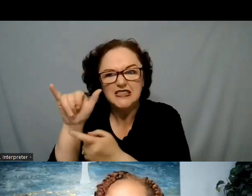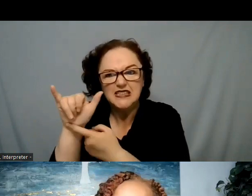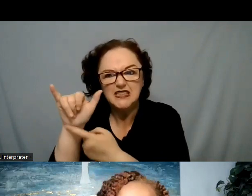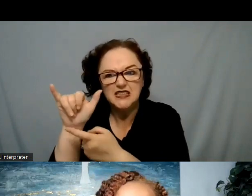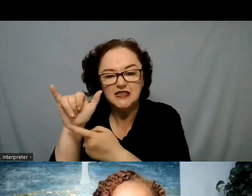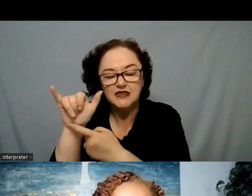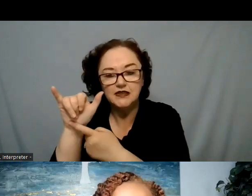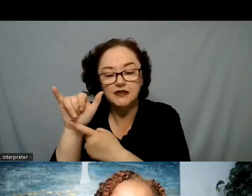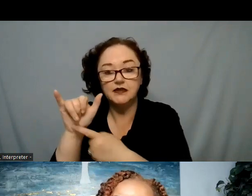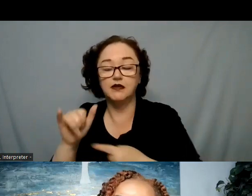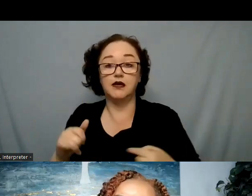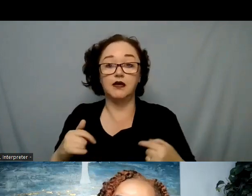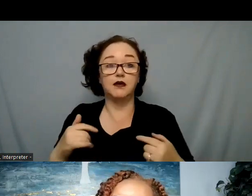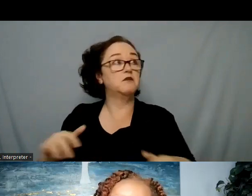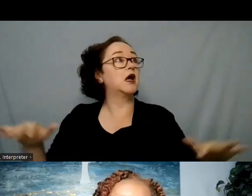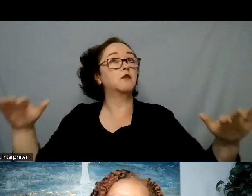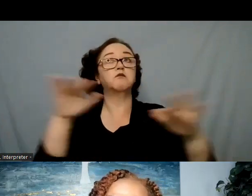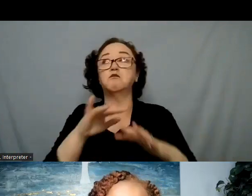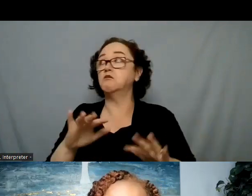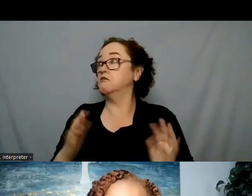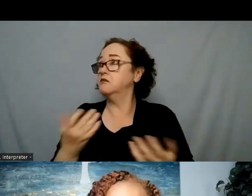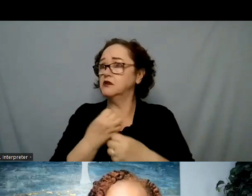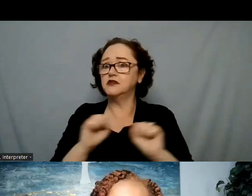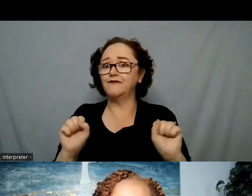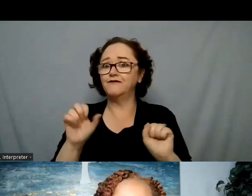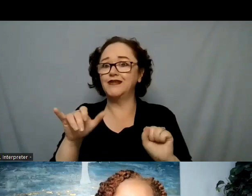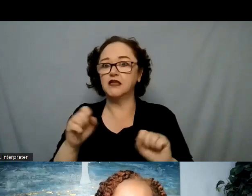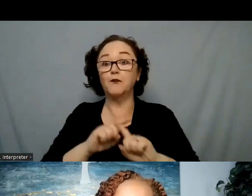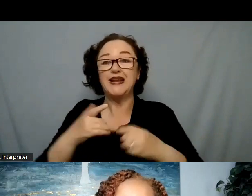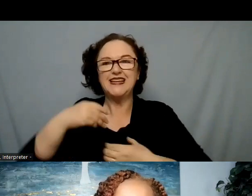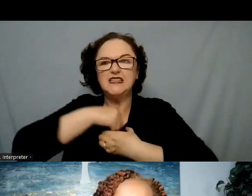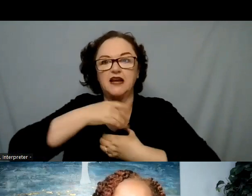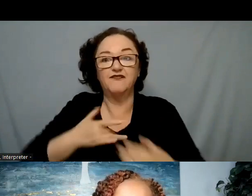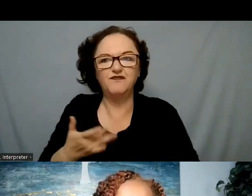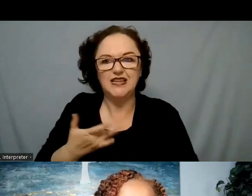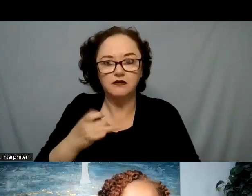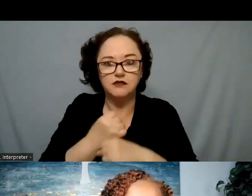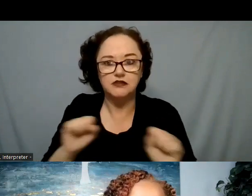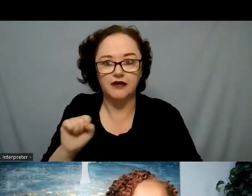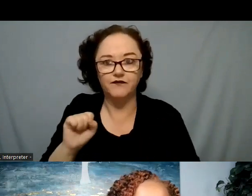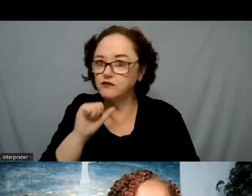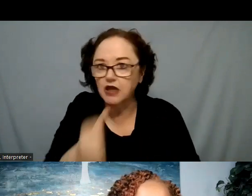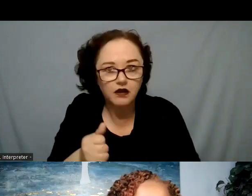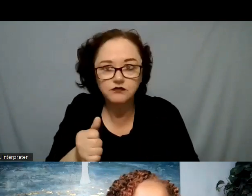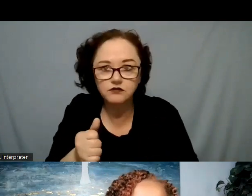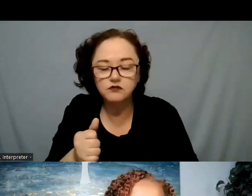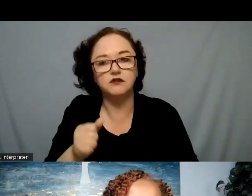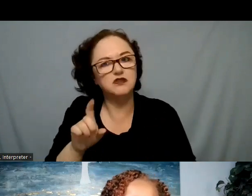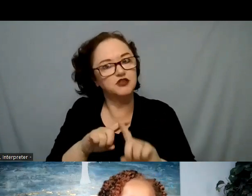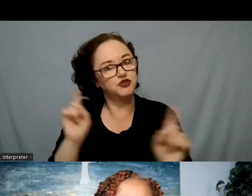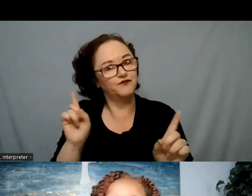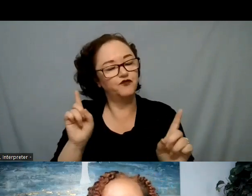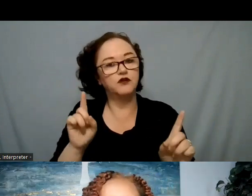not feel safe and the importance of emotional safety I think that's incredibly important and so